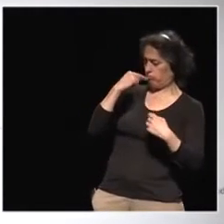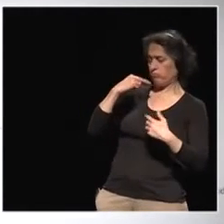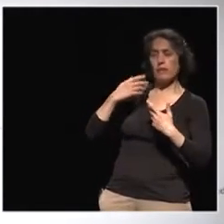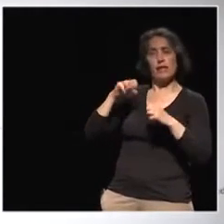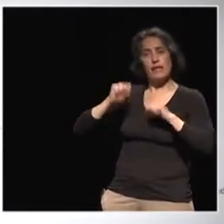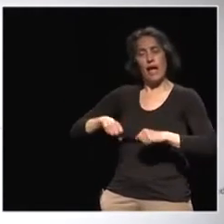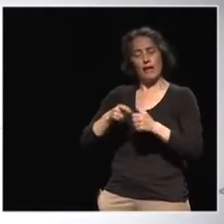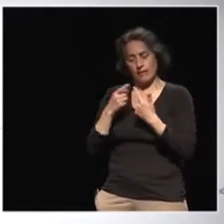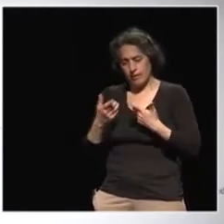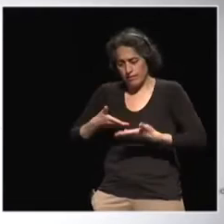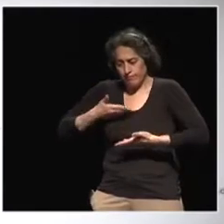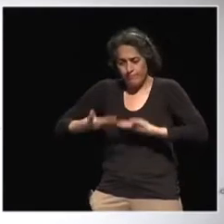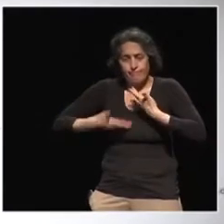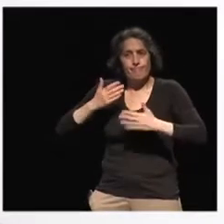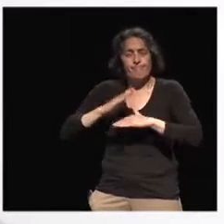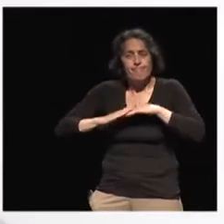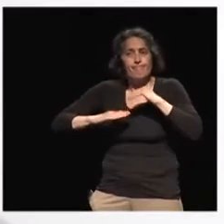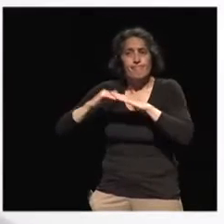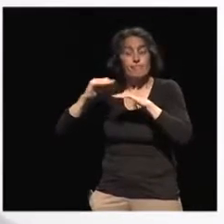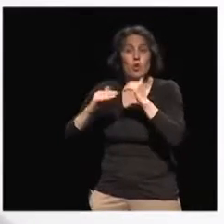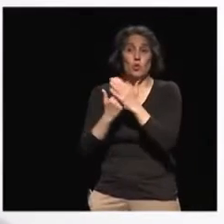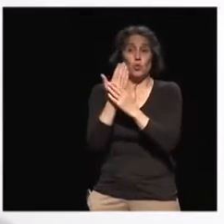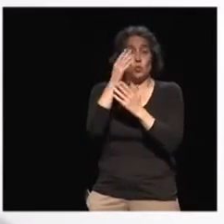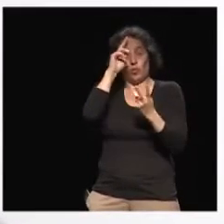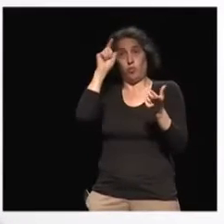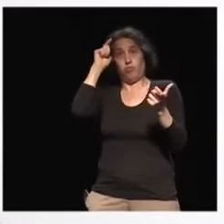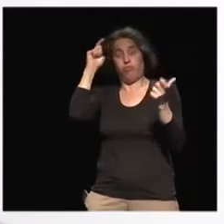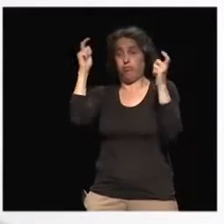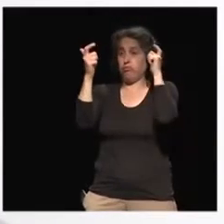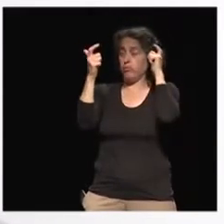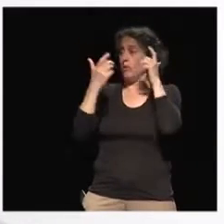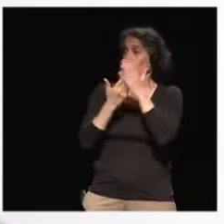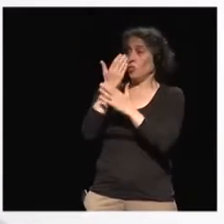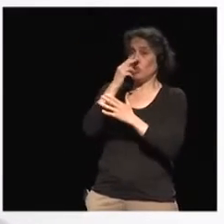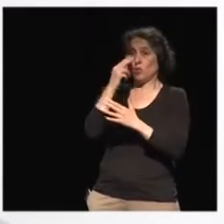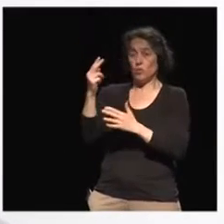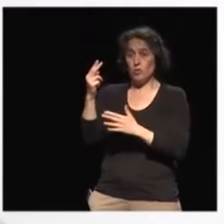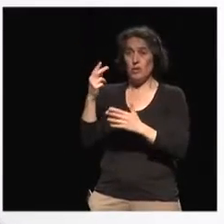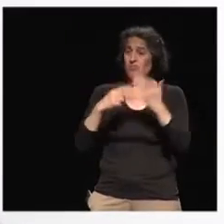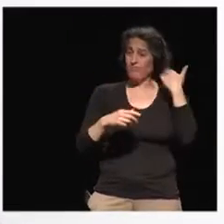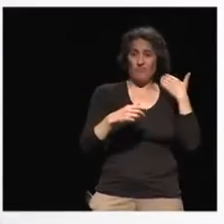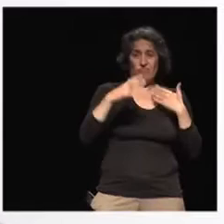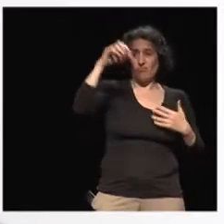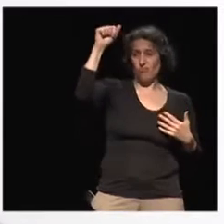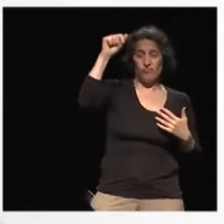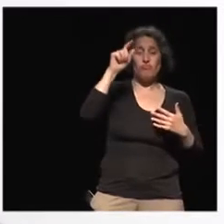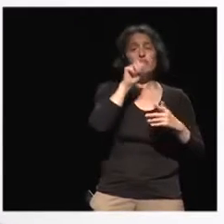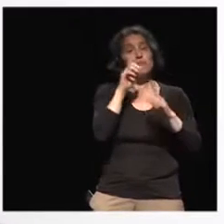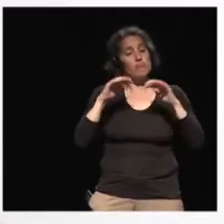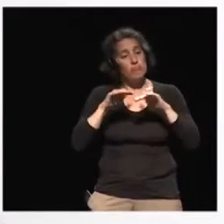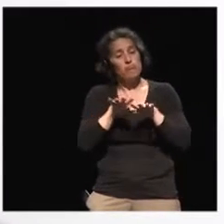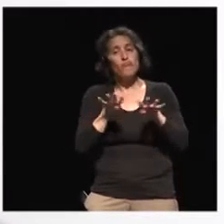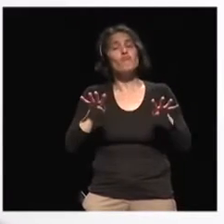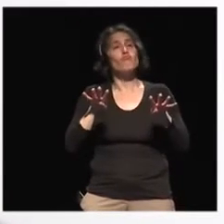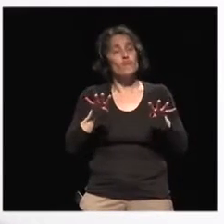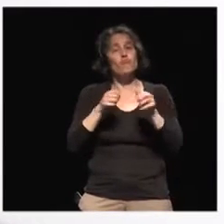individually. And this phenomenon makes our societies very weak. So in an ideal situation, what